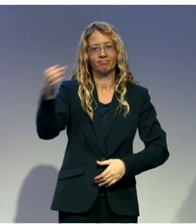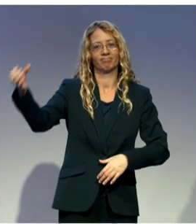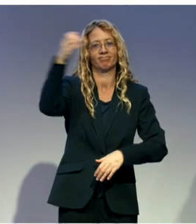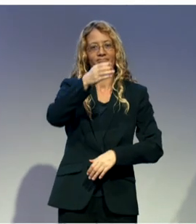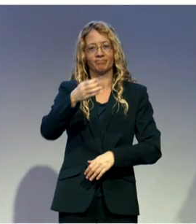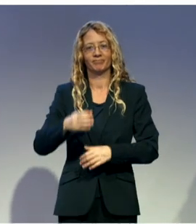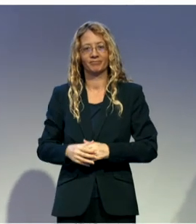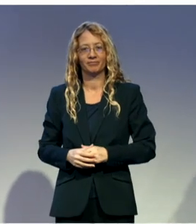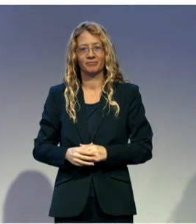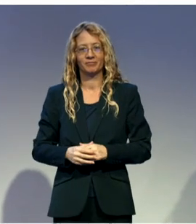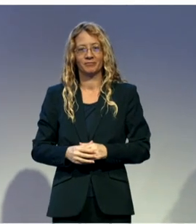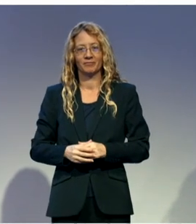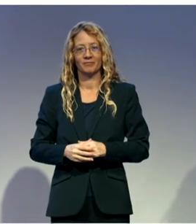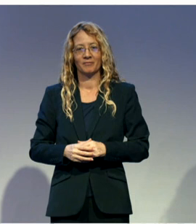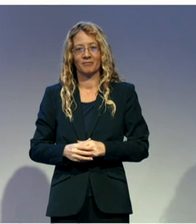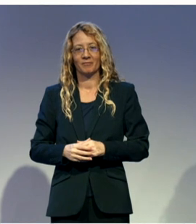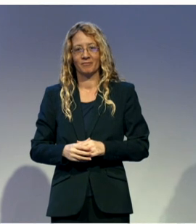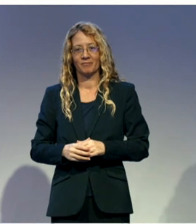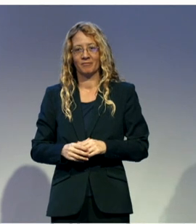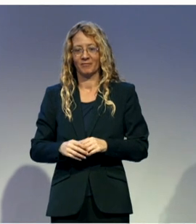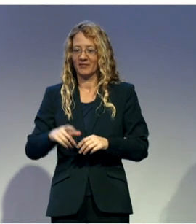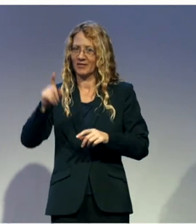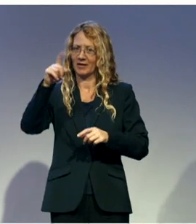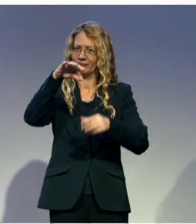very good initiatives, the tangible results we have mentioned.